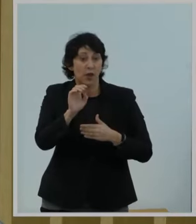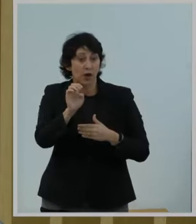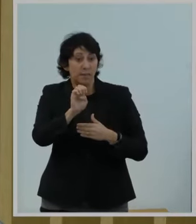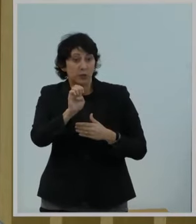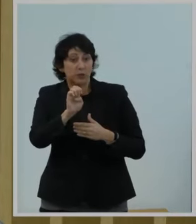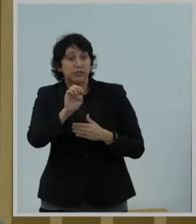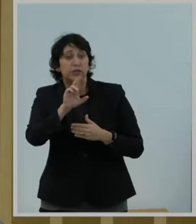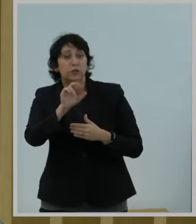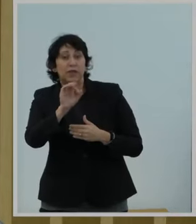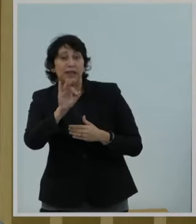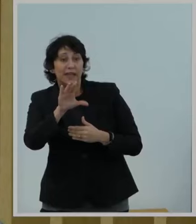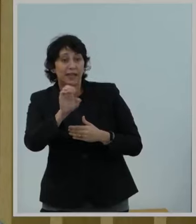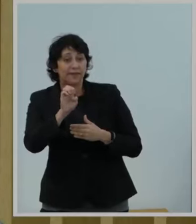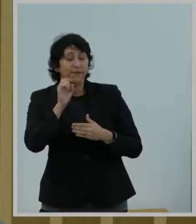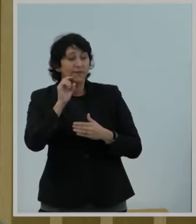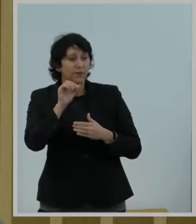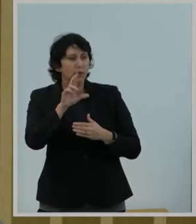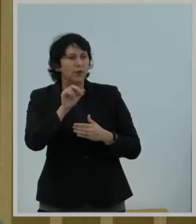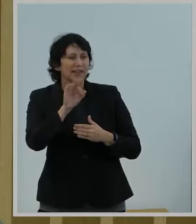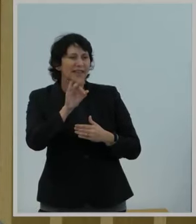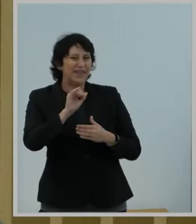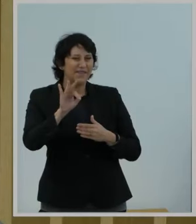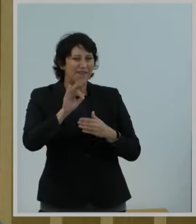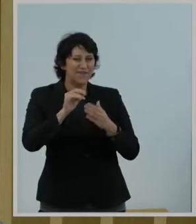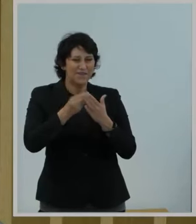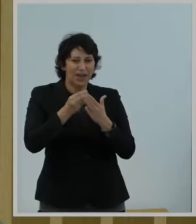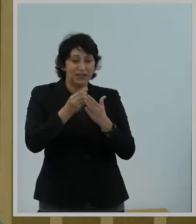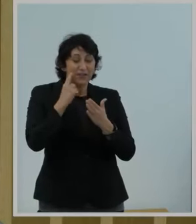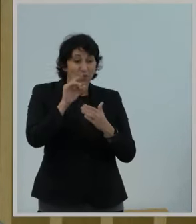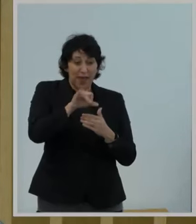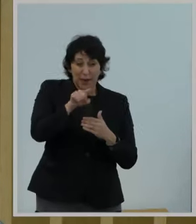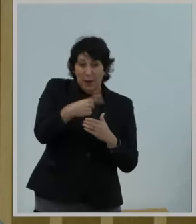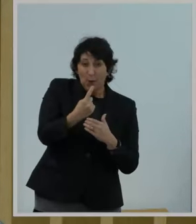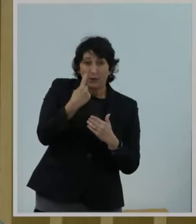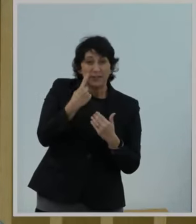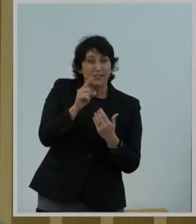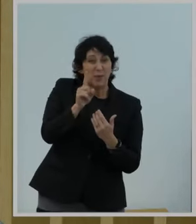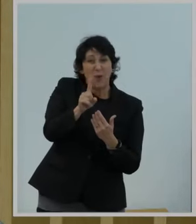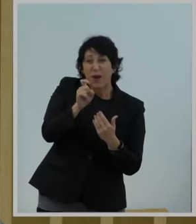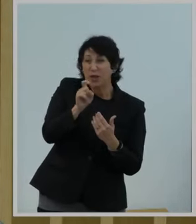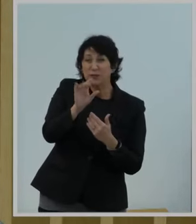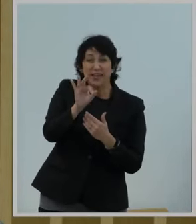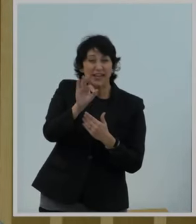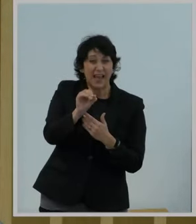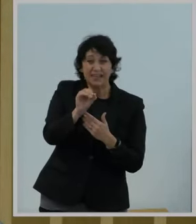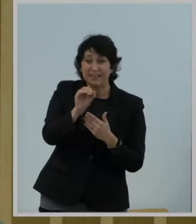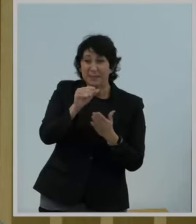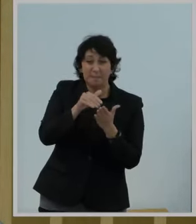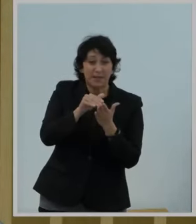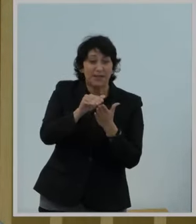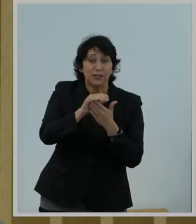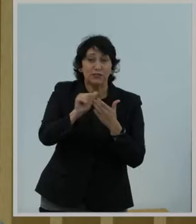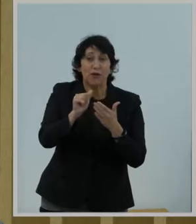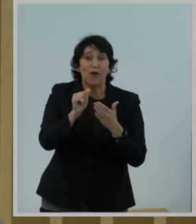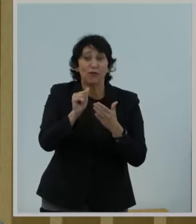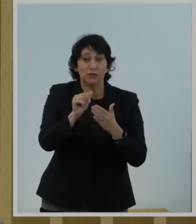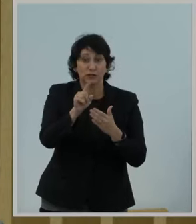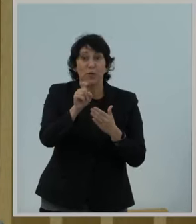alone received approximately $190 billion in total funding.